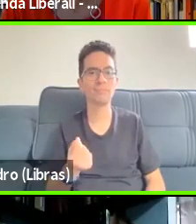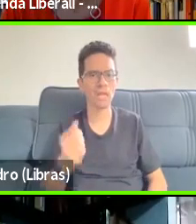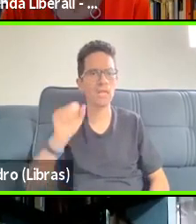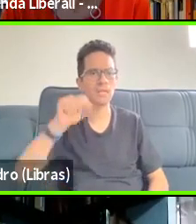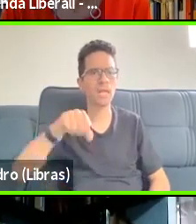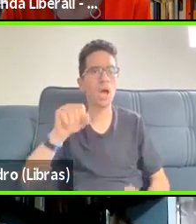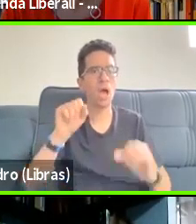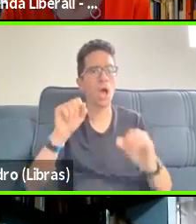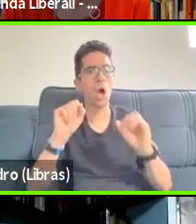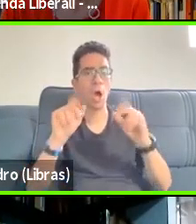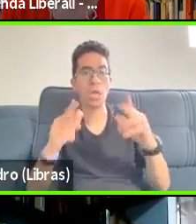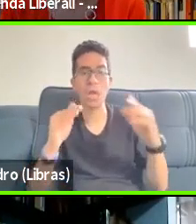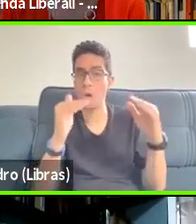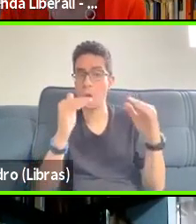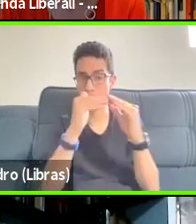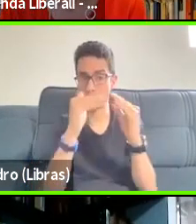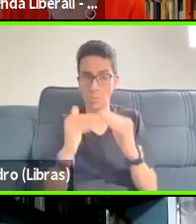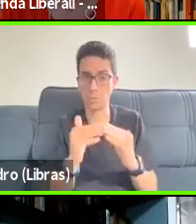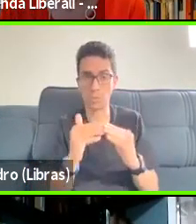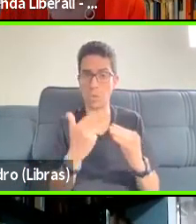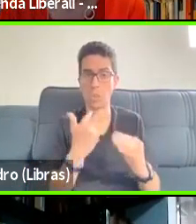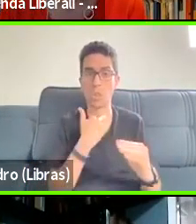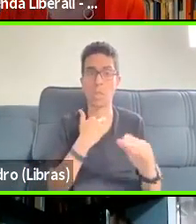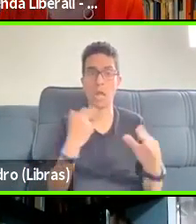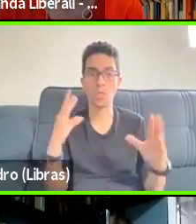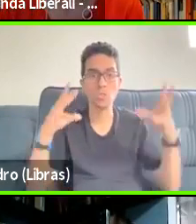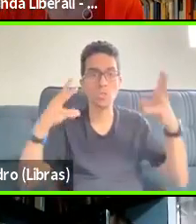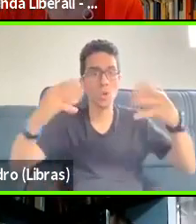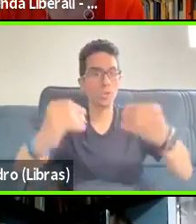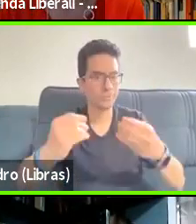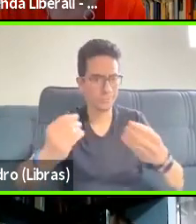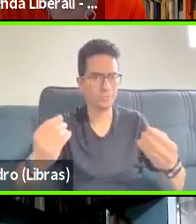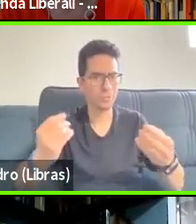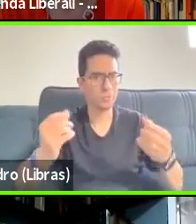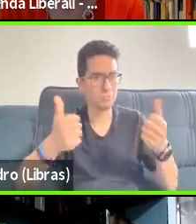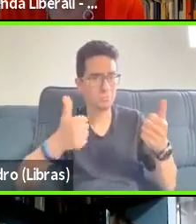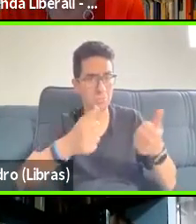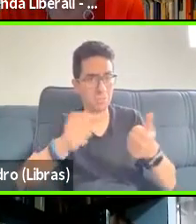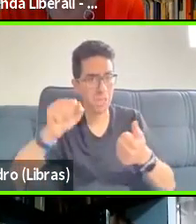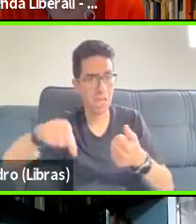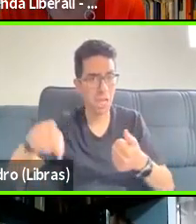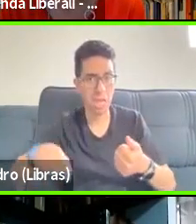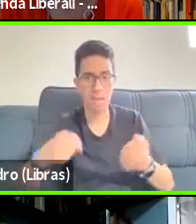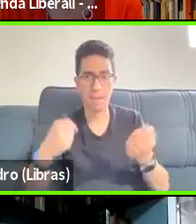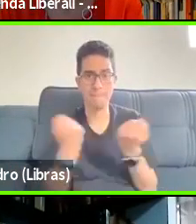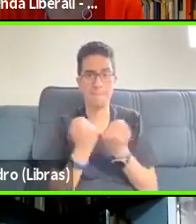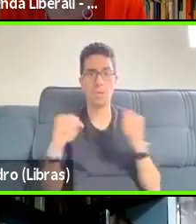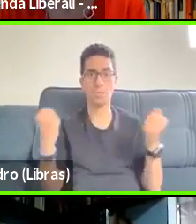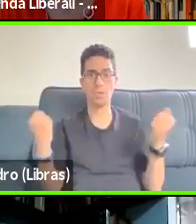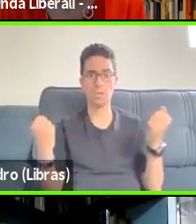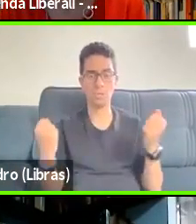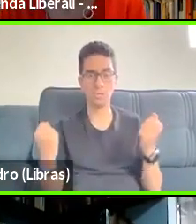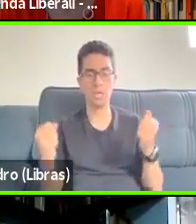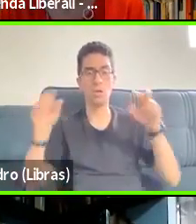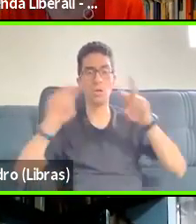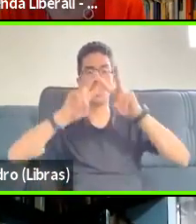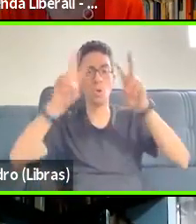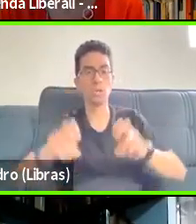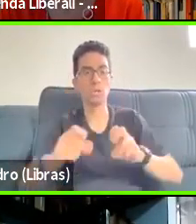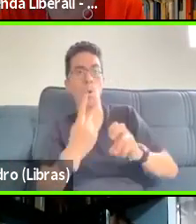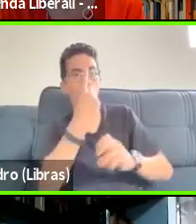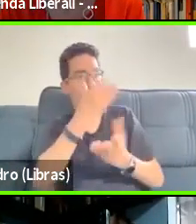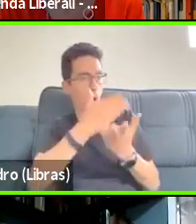do all of it. Like you said, you start with a triangle, you pick a concept. Um, but to me, what we need to remember or